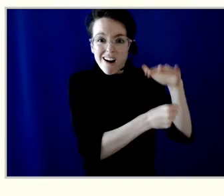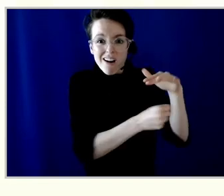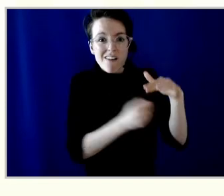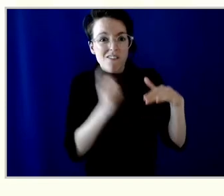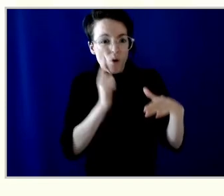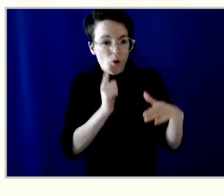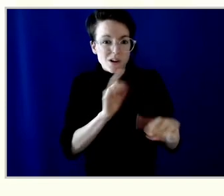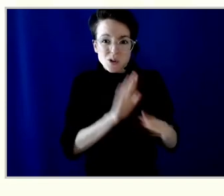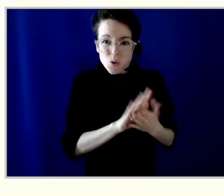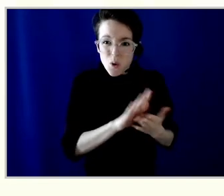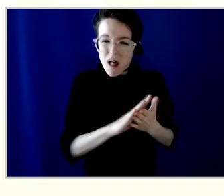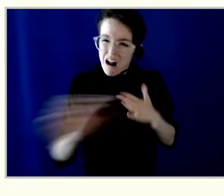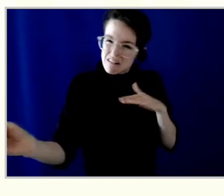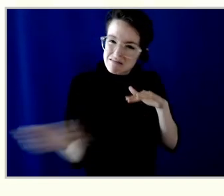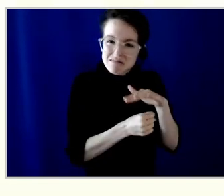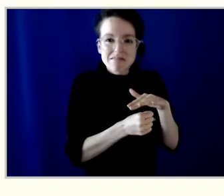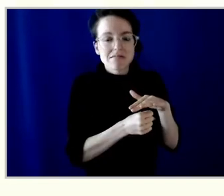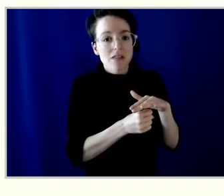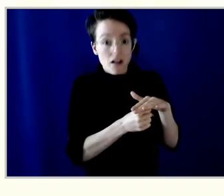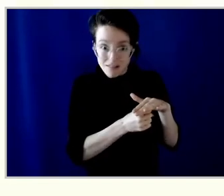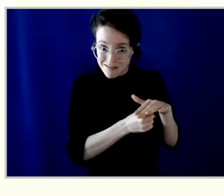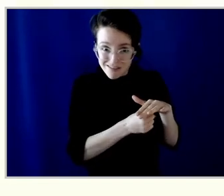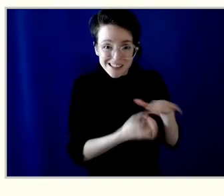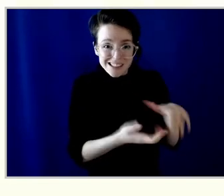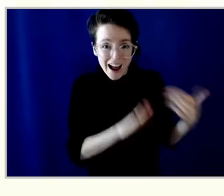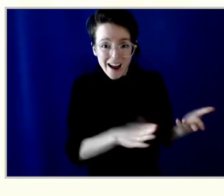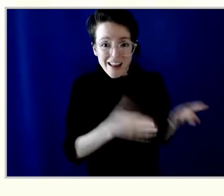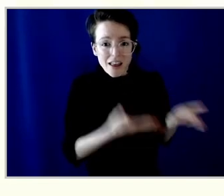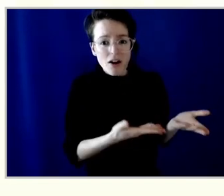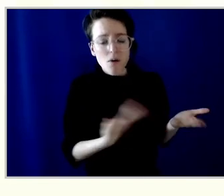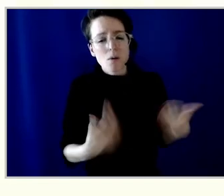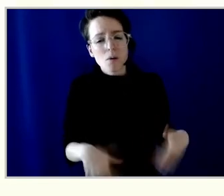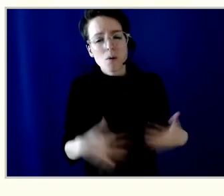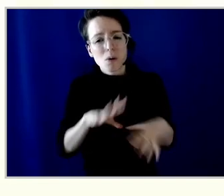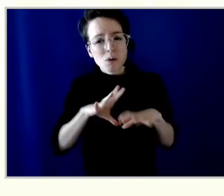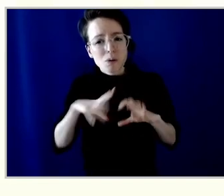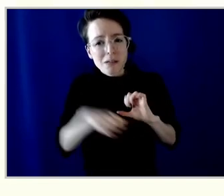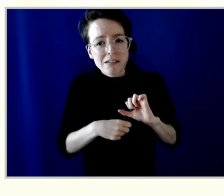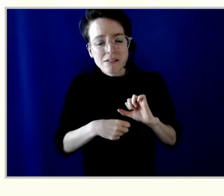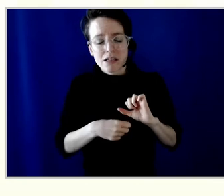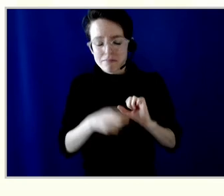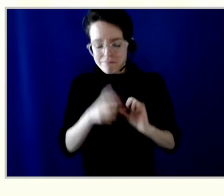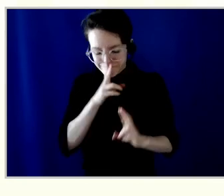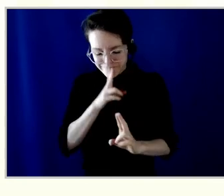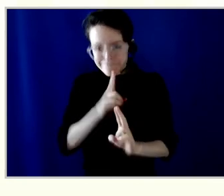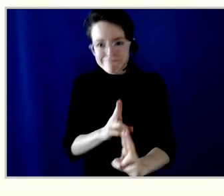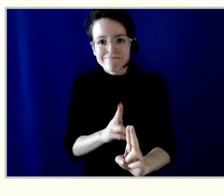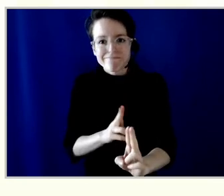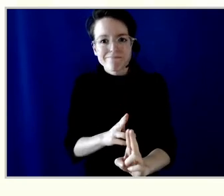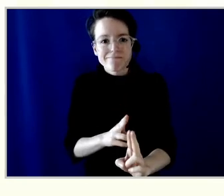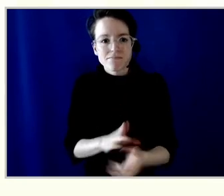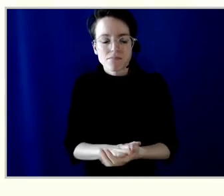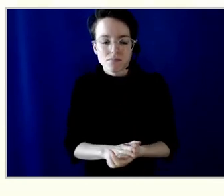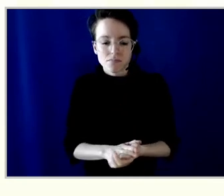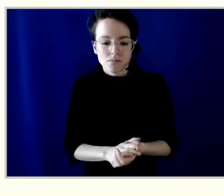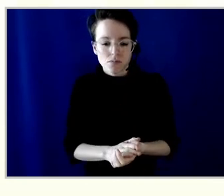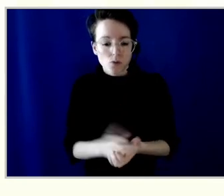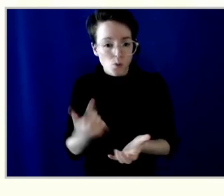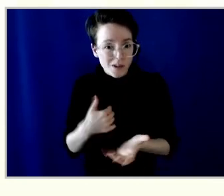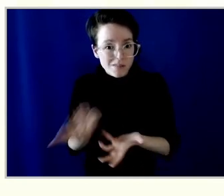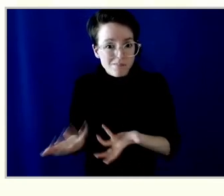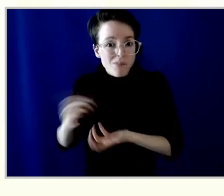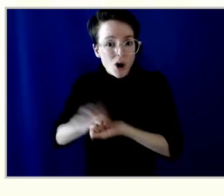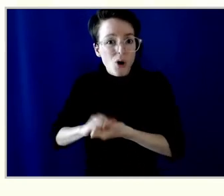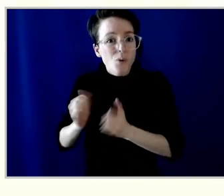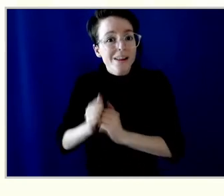We've partnered with the Indigenous Peoples Fund to distribute support when and where it's needed most. The